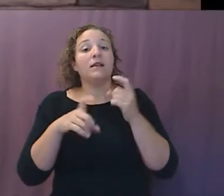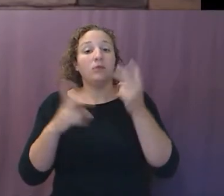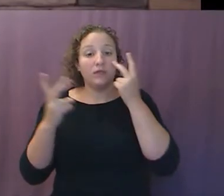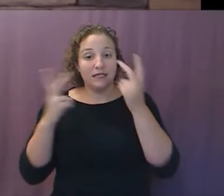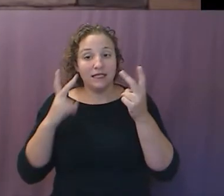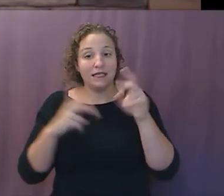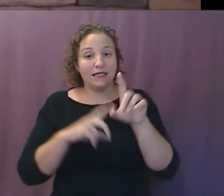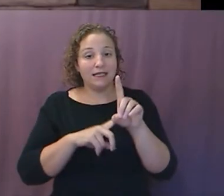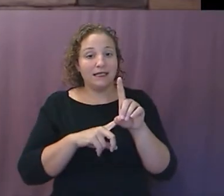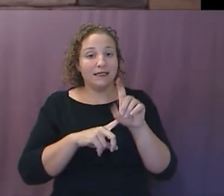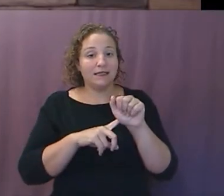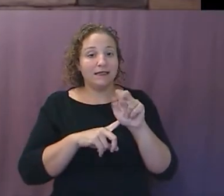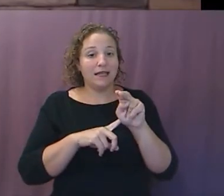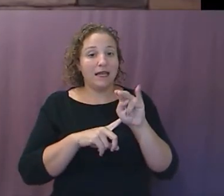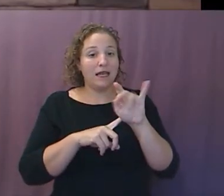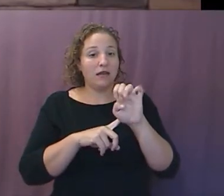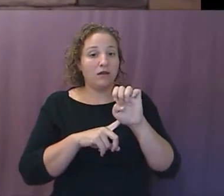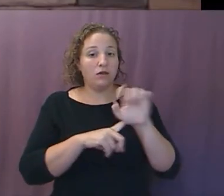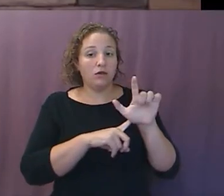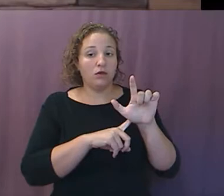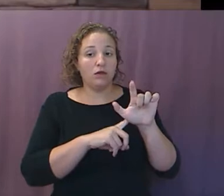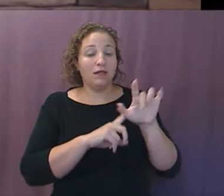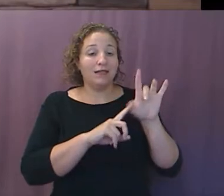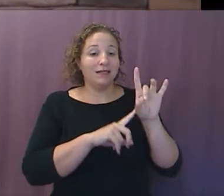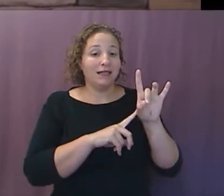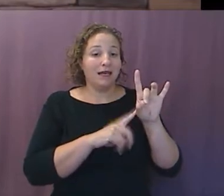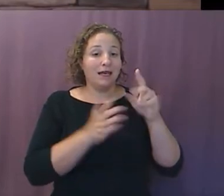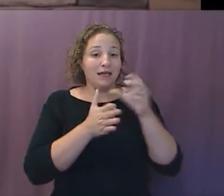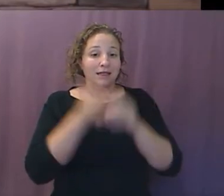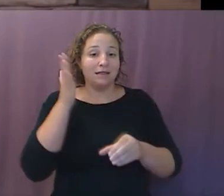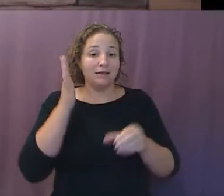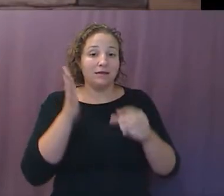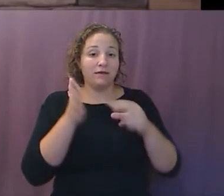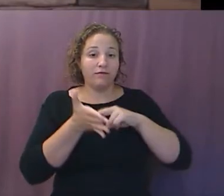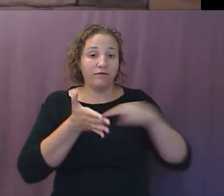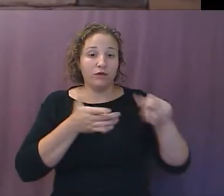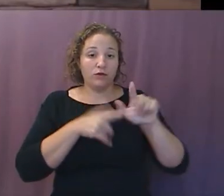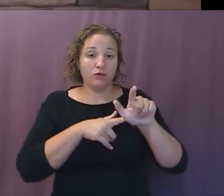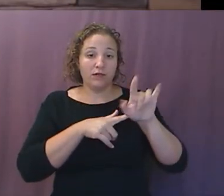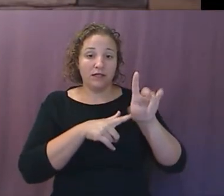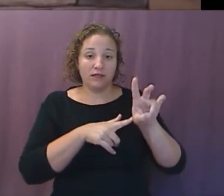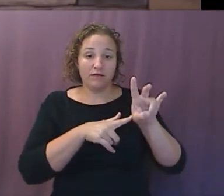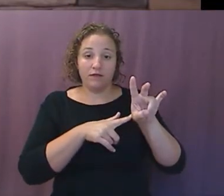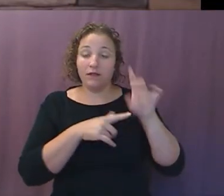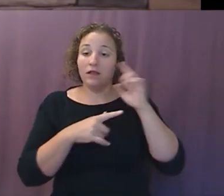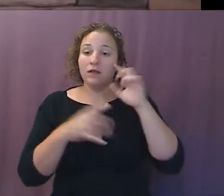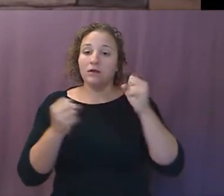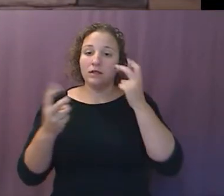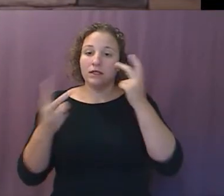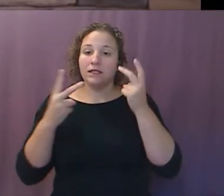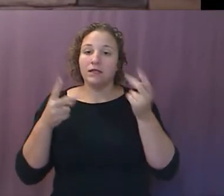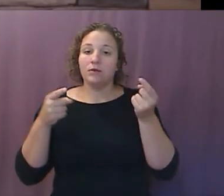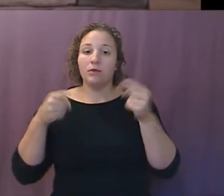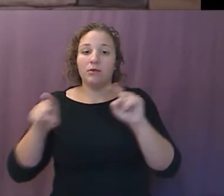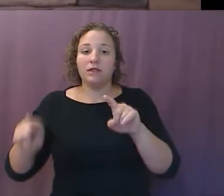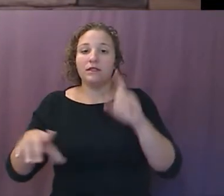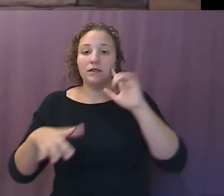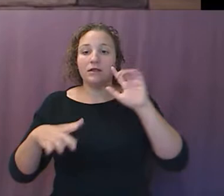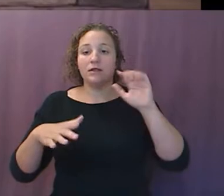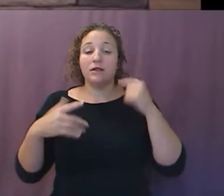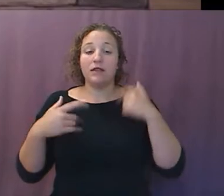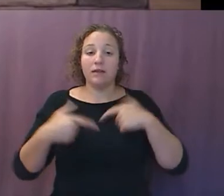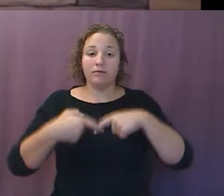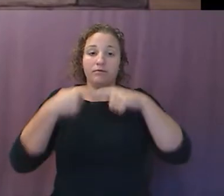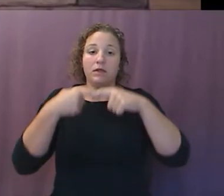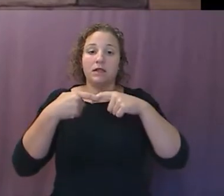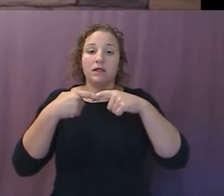this prince that would come would cut off the offering and sacrifice and would set up an abomination that makes desolate. Here it is